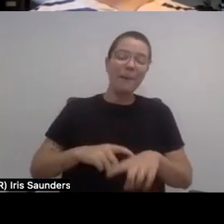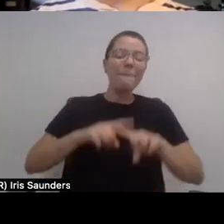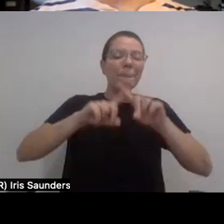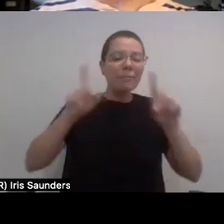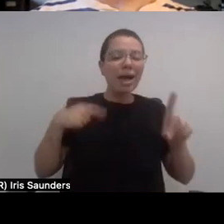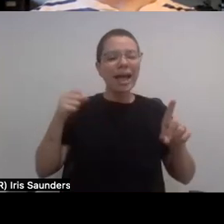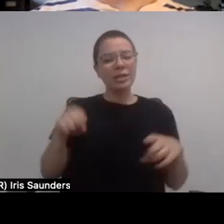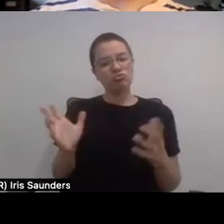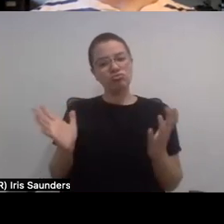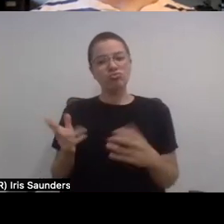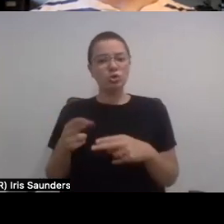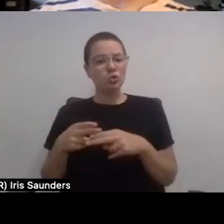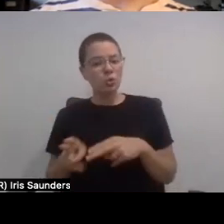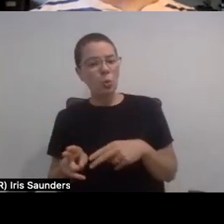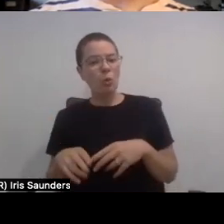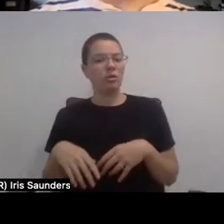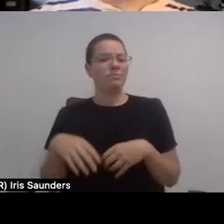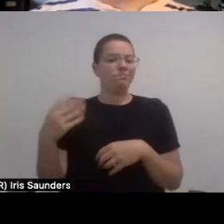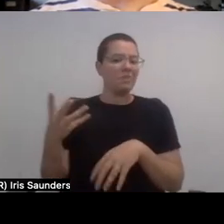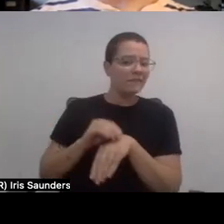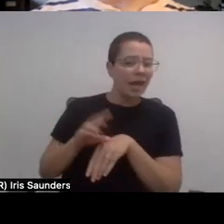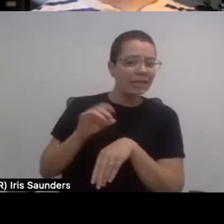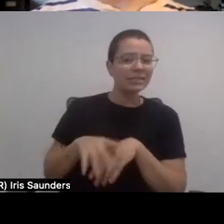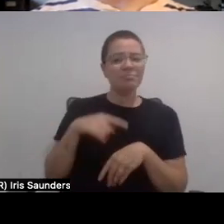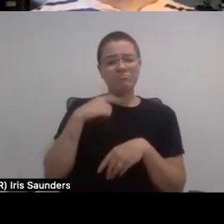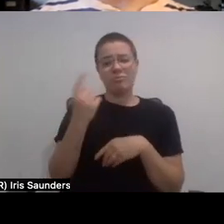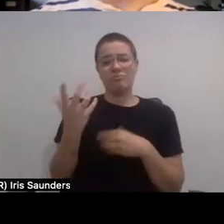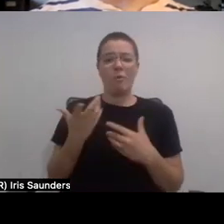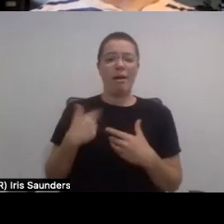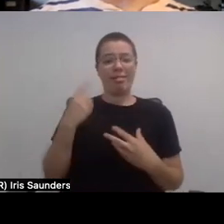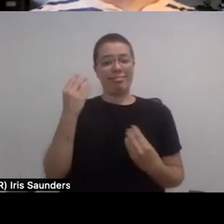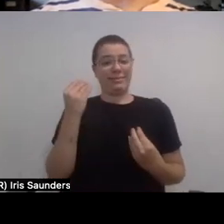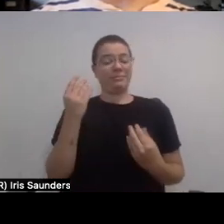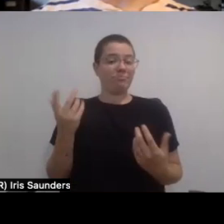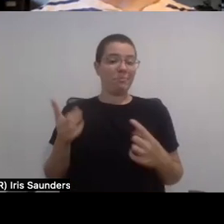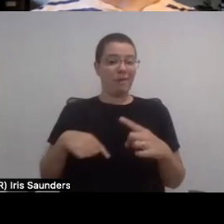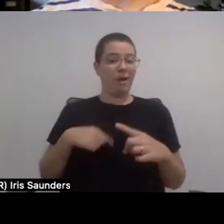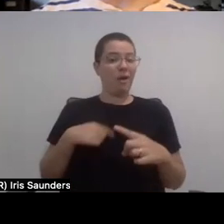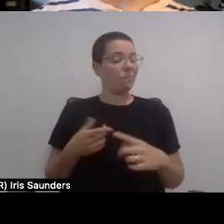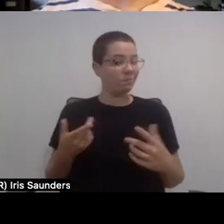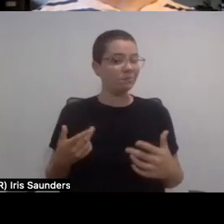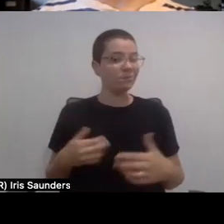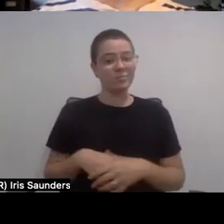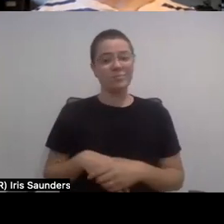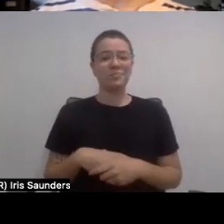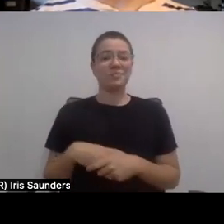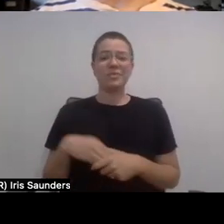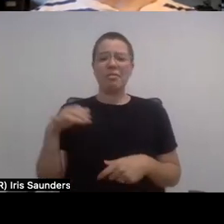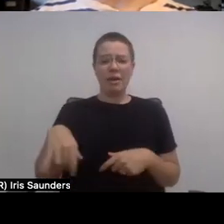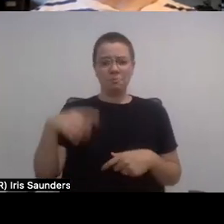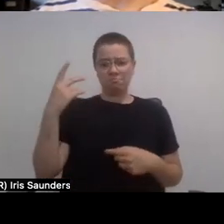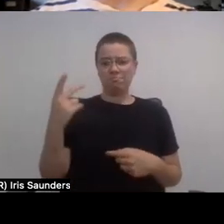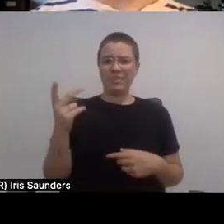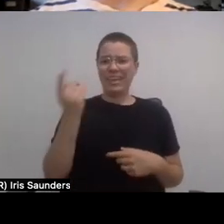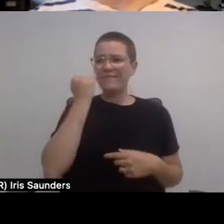tell them what I think, and that helps people so much more than you think. Because even just, like, brainstorming with somebody